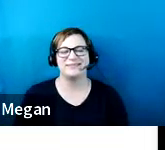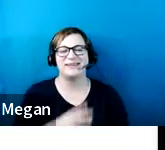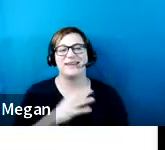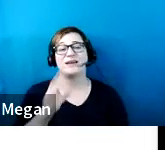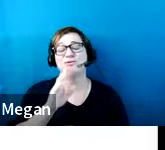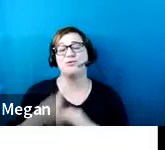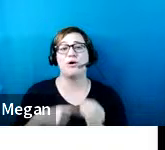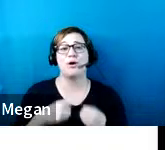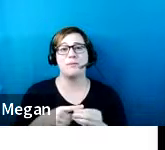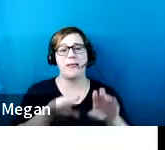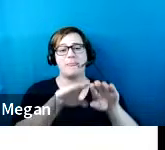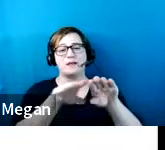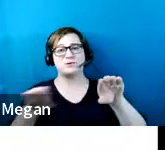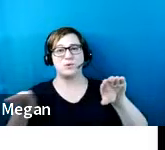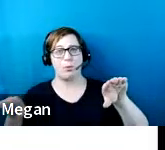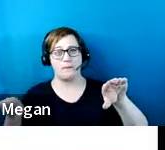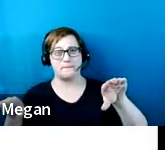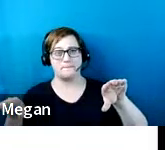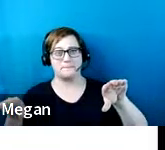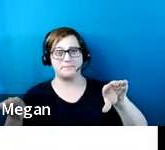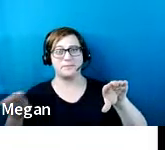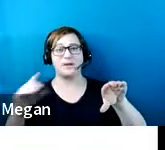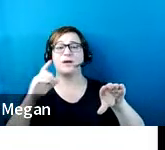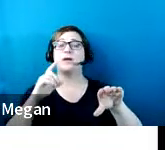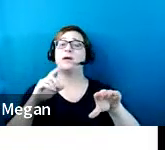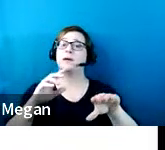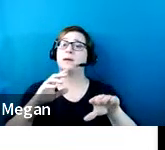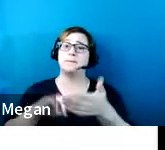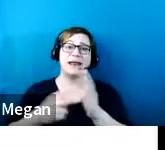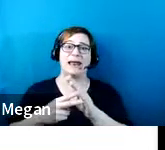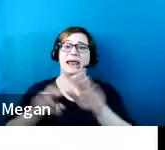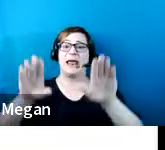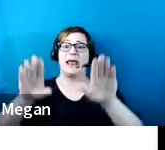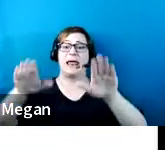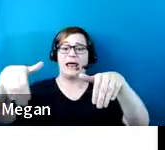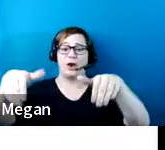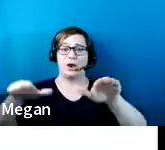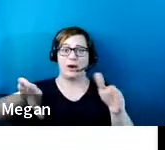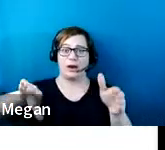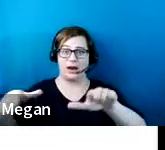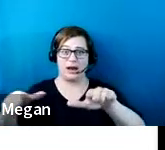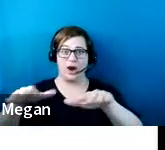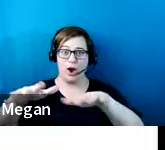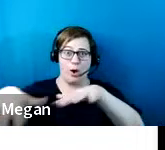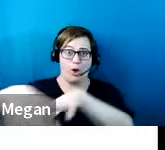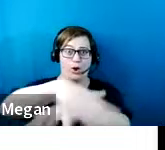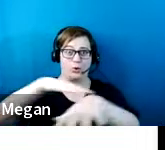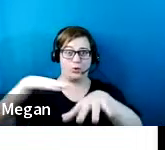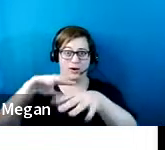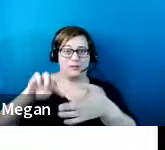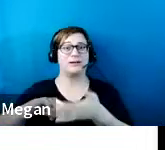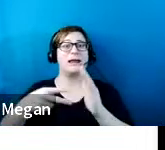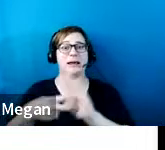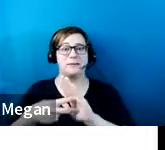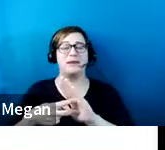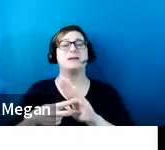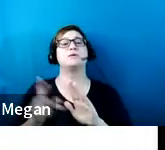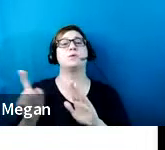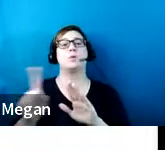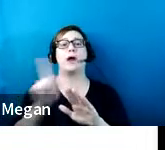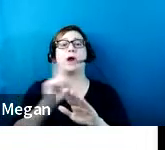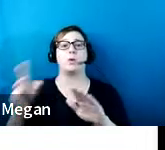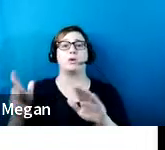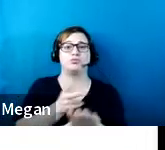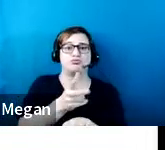and we say in all directions, what we really mean are the direction of travel and its